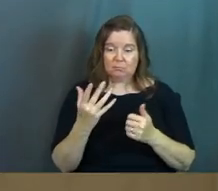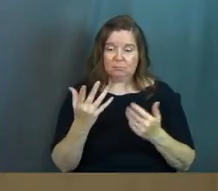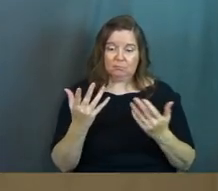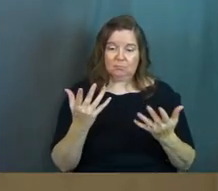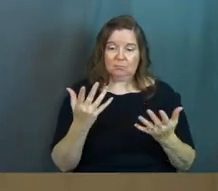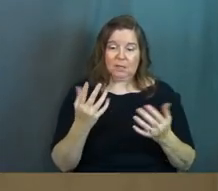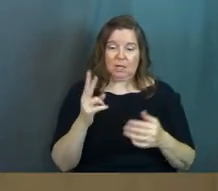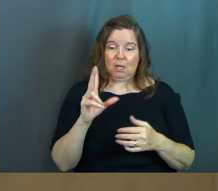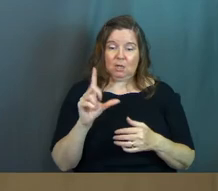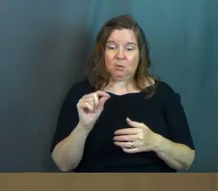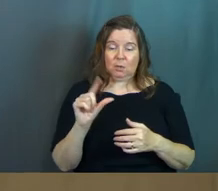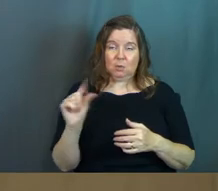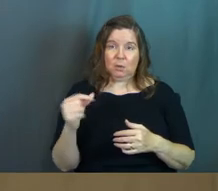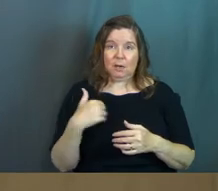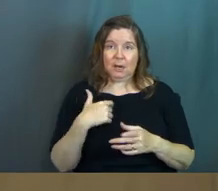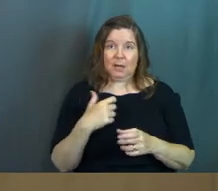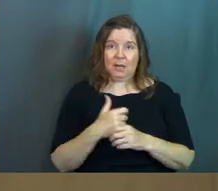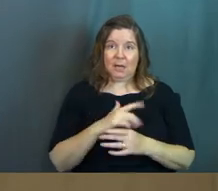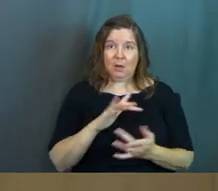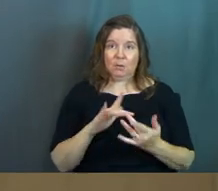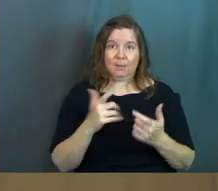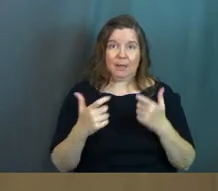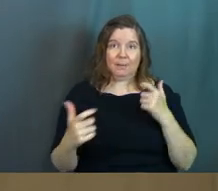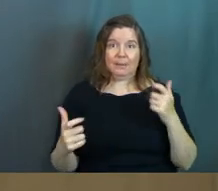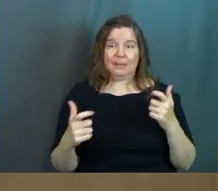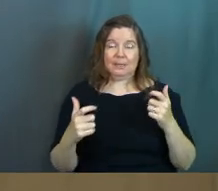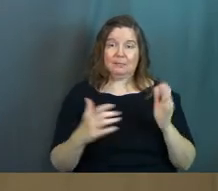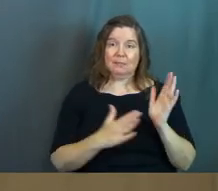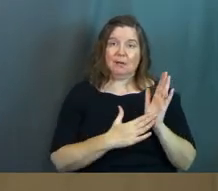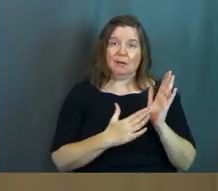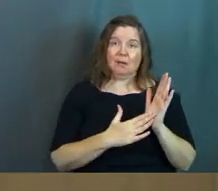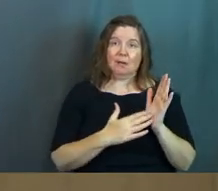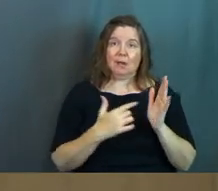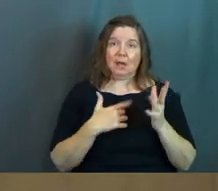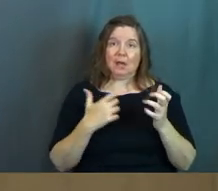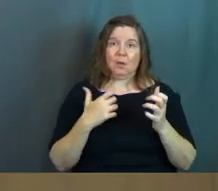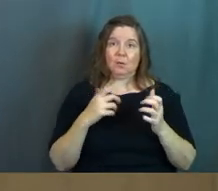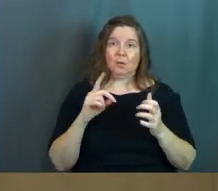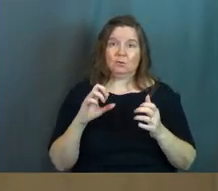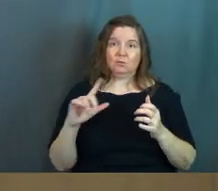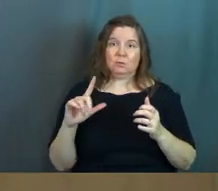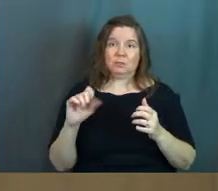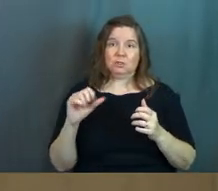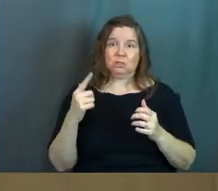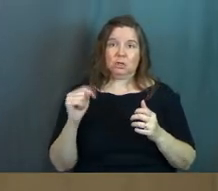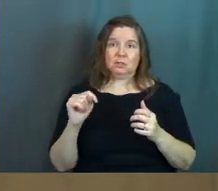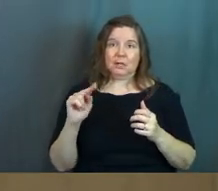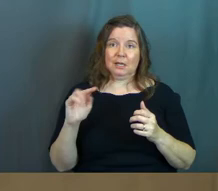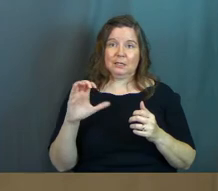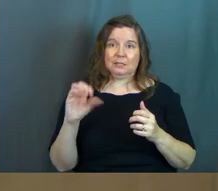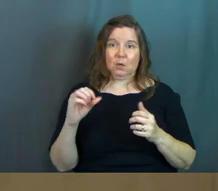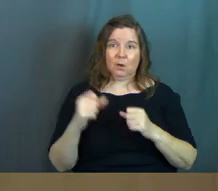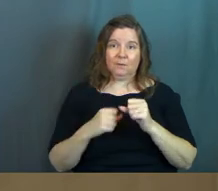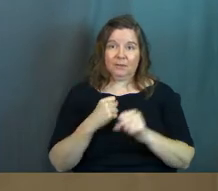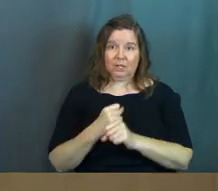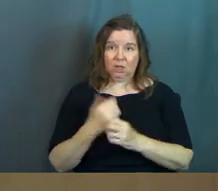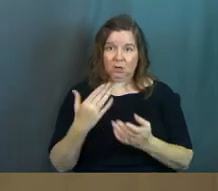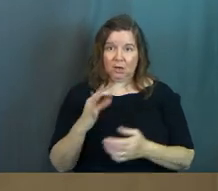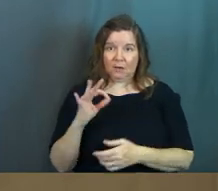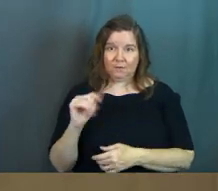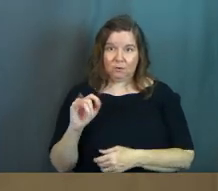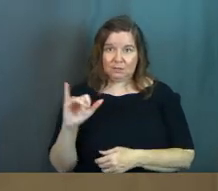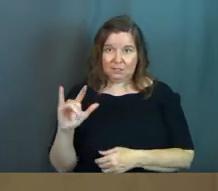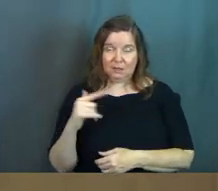And in 2020, I reached my biggest accolade. I won Drill Sergeant and NCO of Year here on Fort Sill.